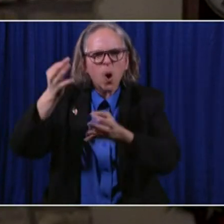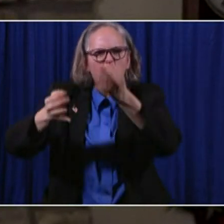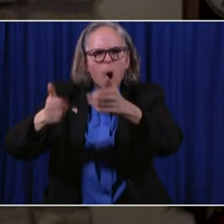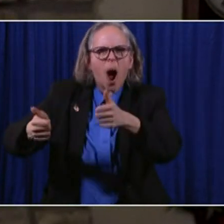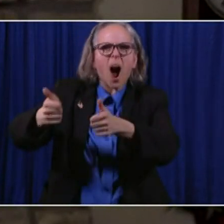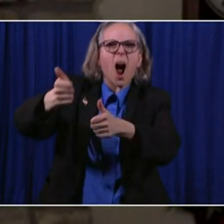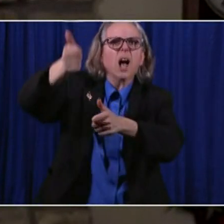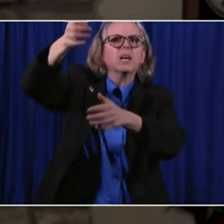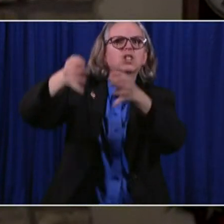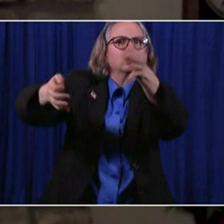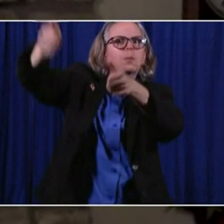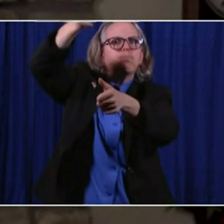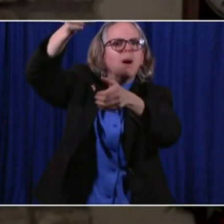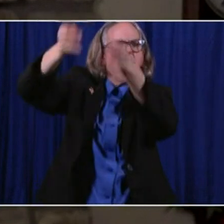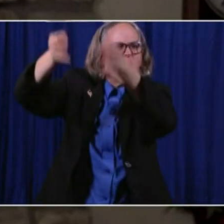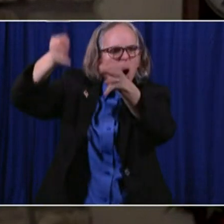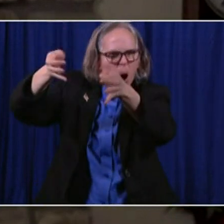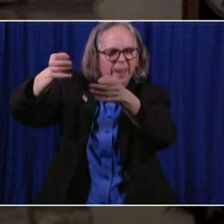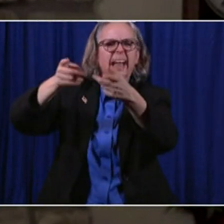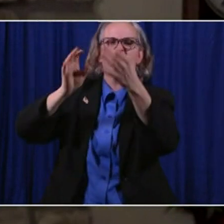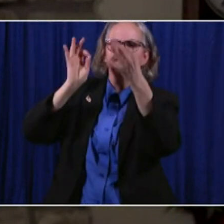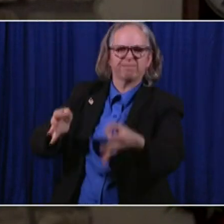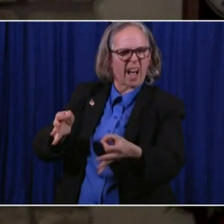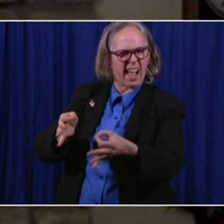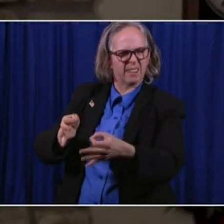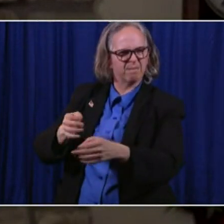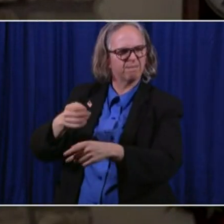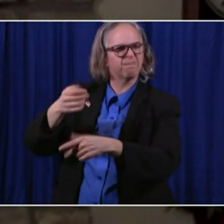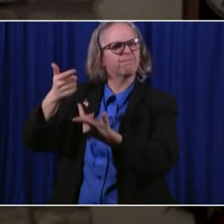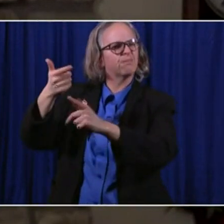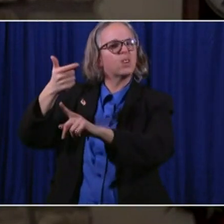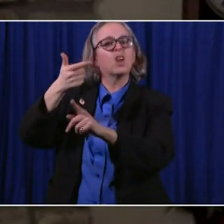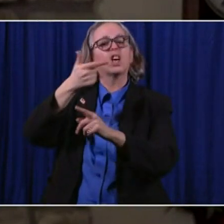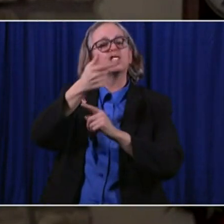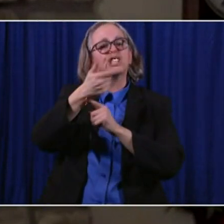declared George W. Bush to be President of the United States.